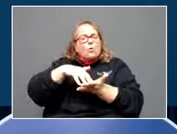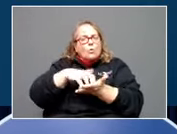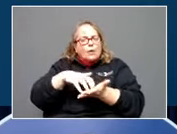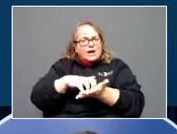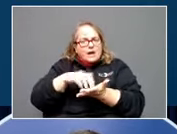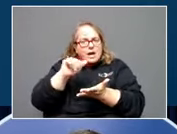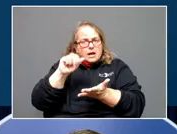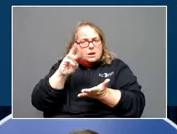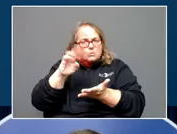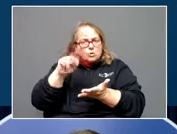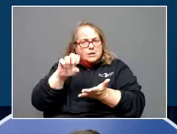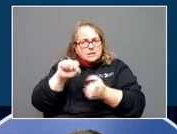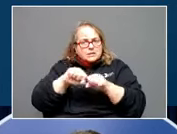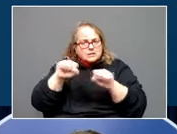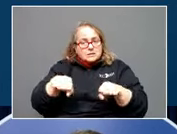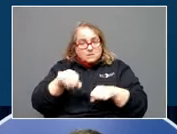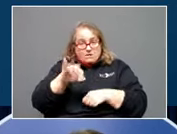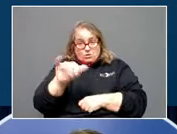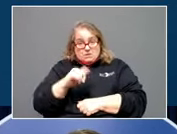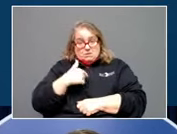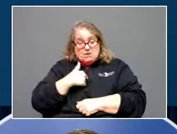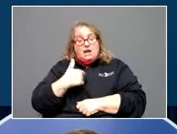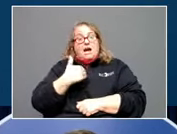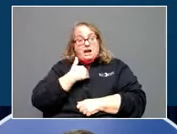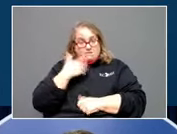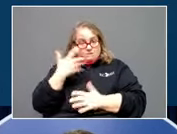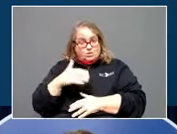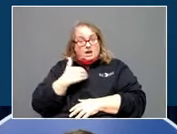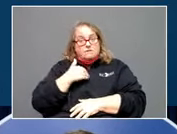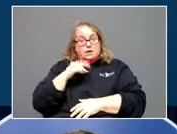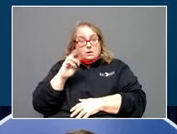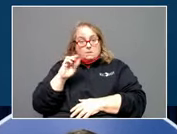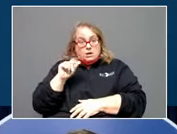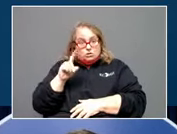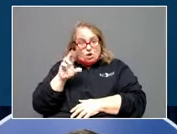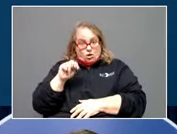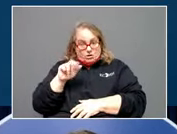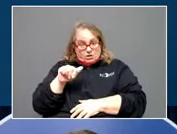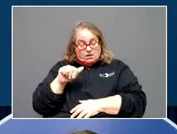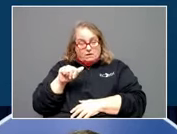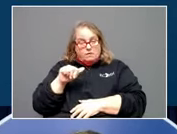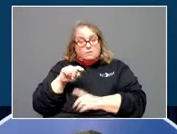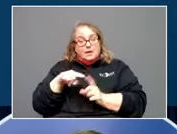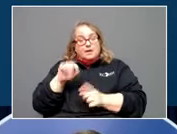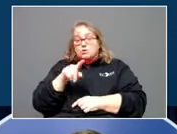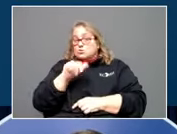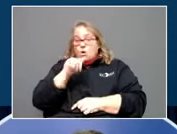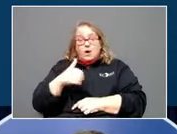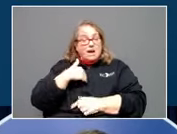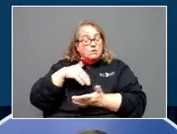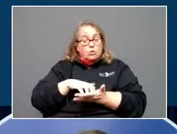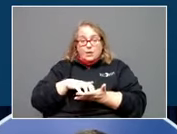So if you're like me and you had Moderna, first of all, you're really happy about it at this moment. But if you don't have a weakened immune system,